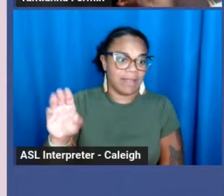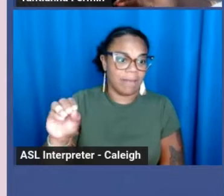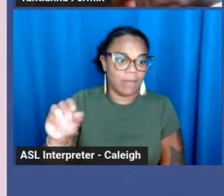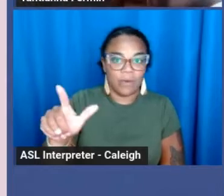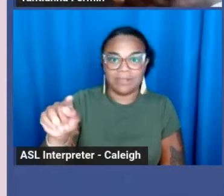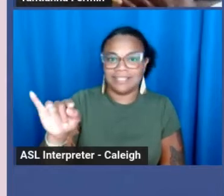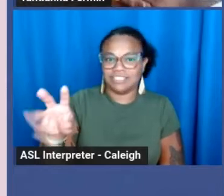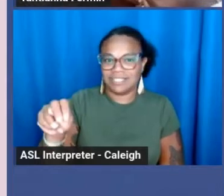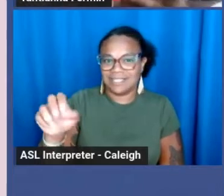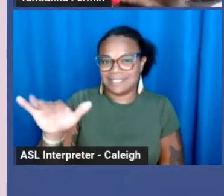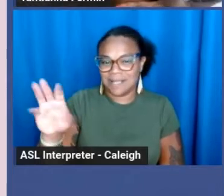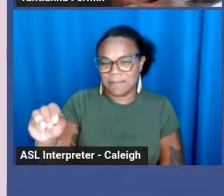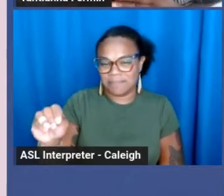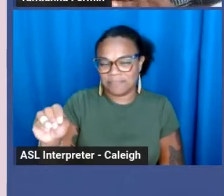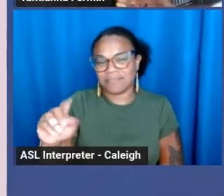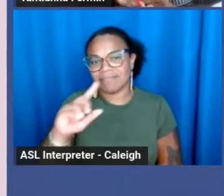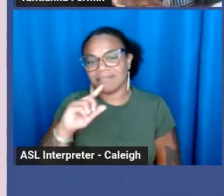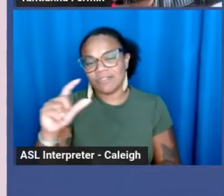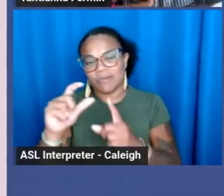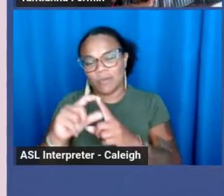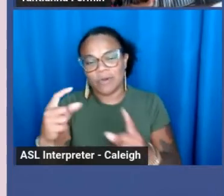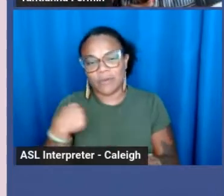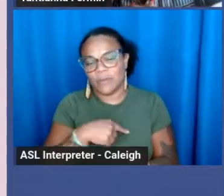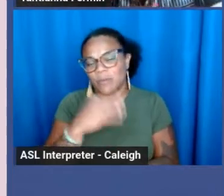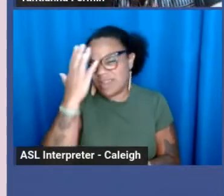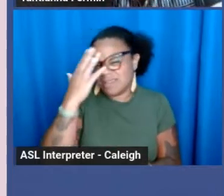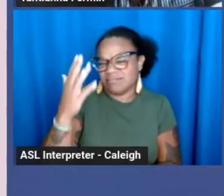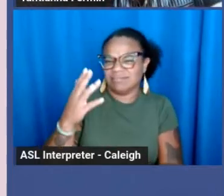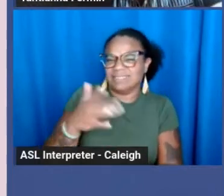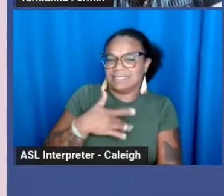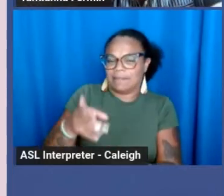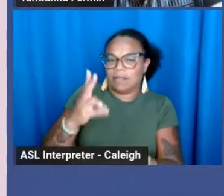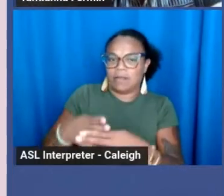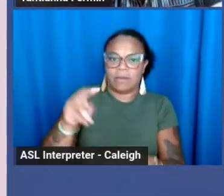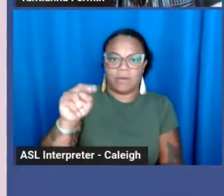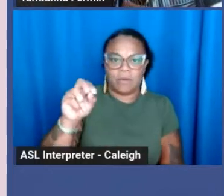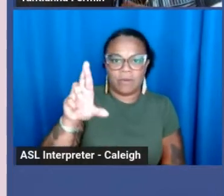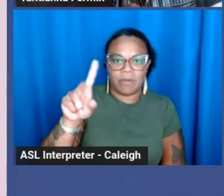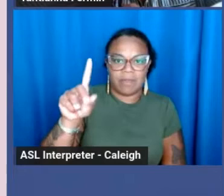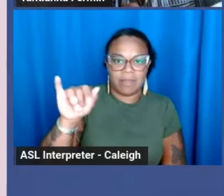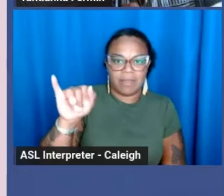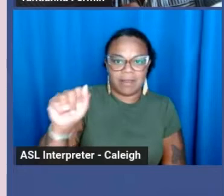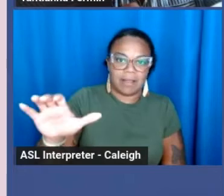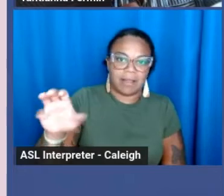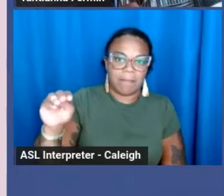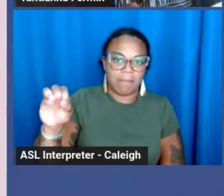we might all know, Nordic model, while Nevada has some legalization.